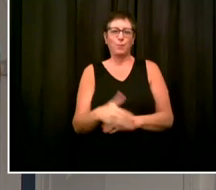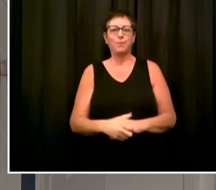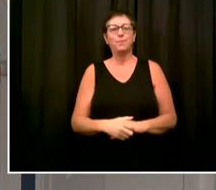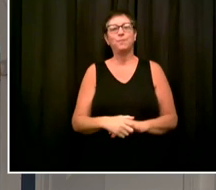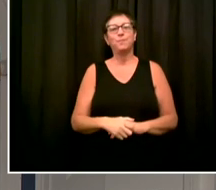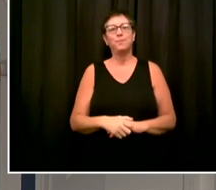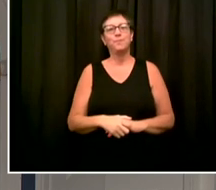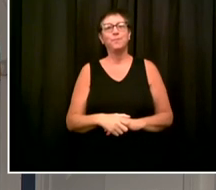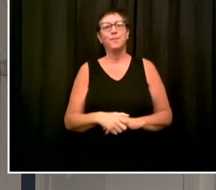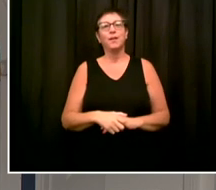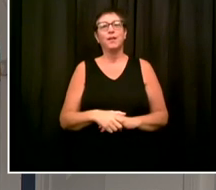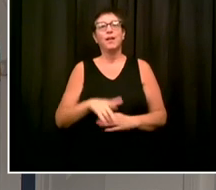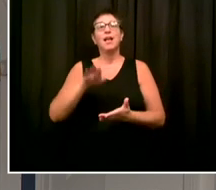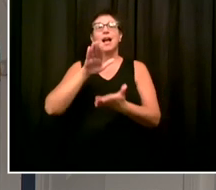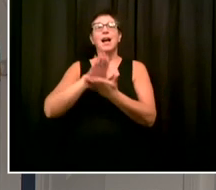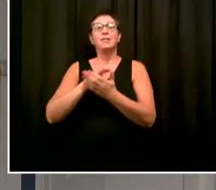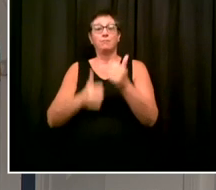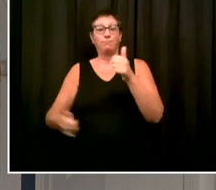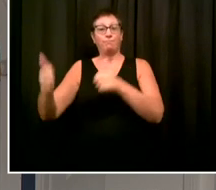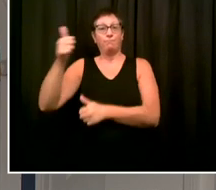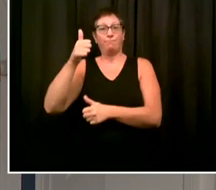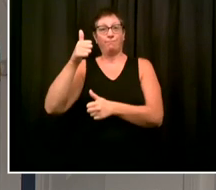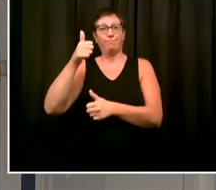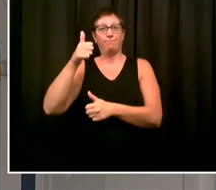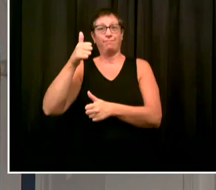you a one-hour time limit on your answer. Okay.